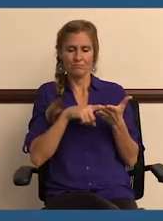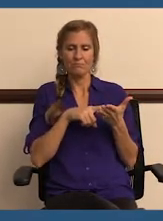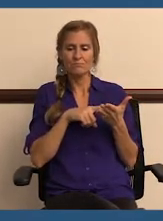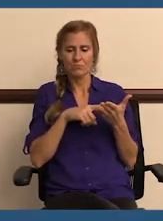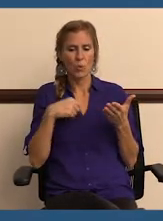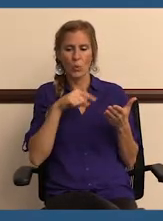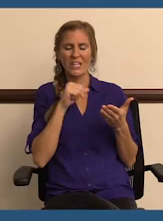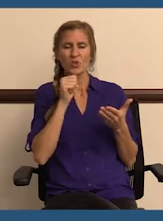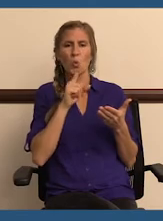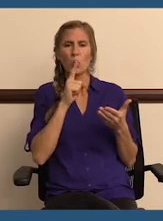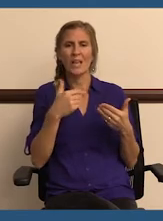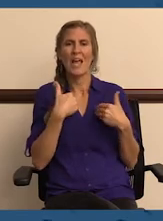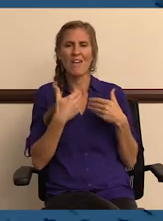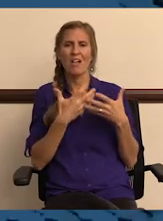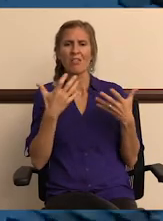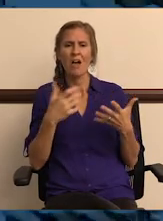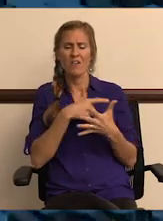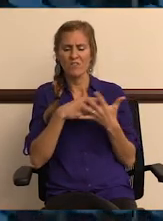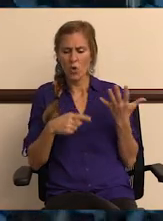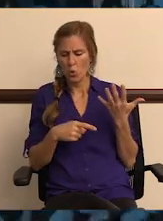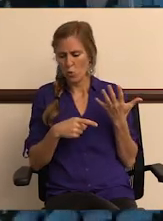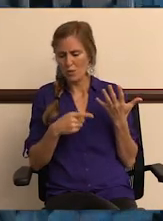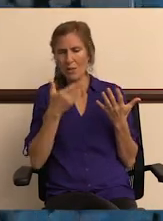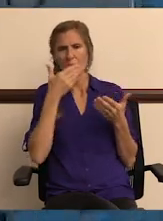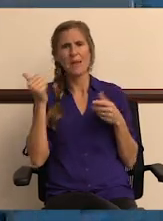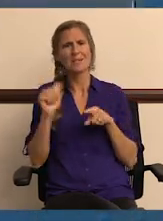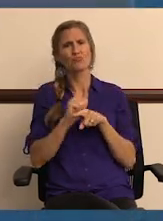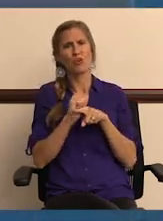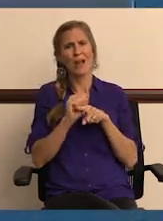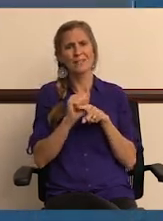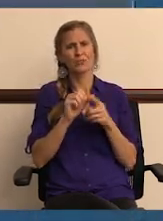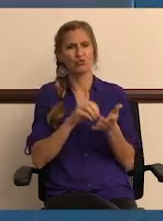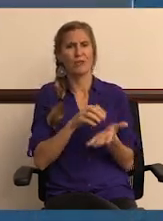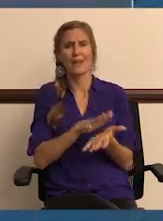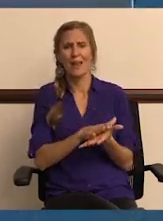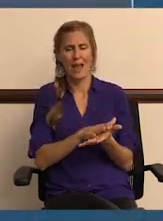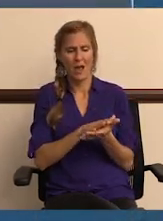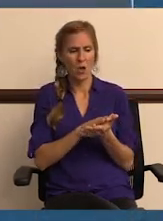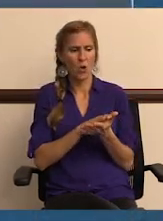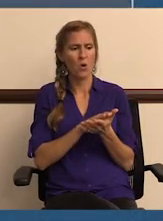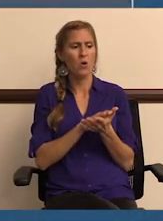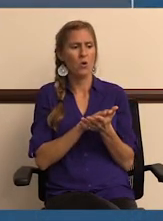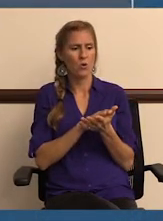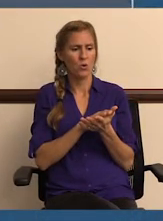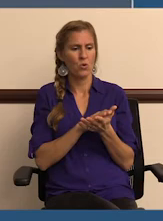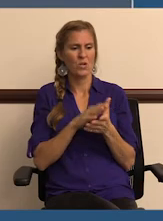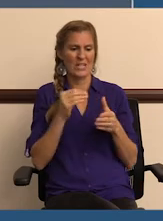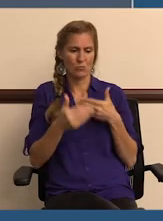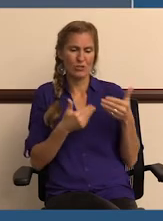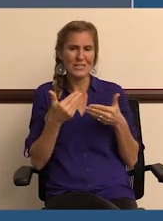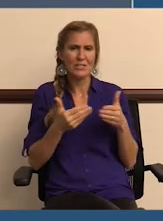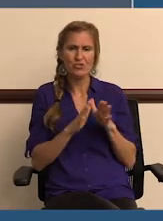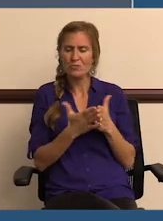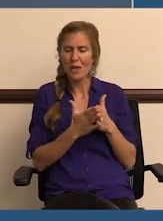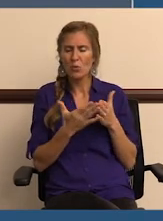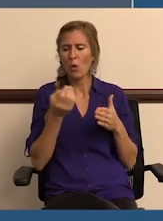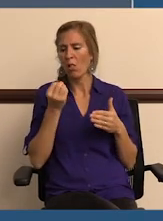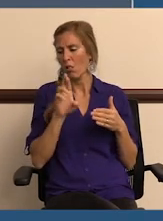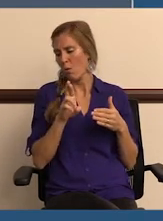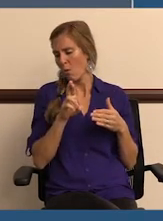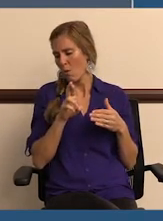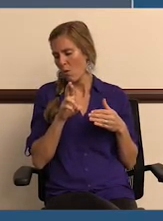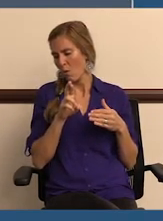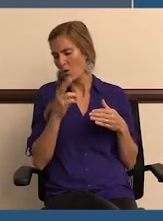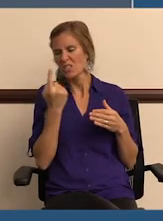one thing I have noticed is that we don't really have a lot of those best practices written down in a procedures